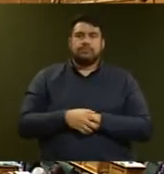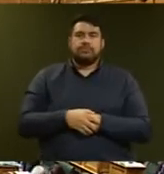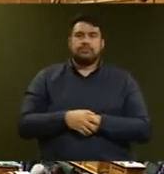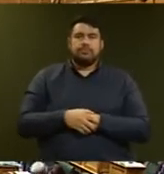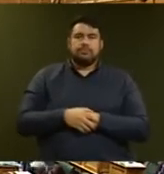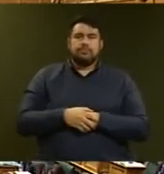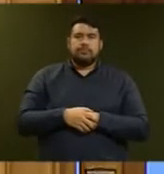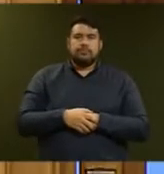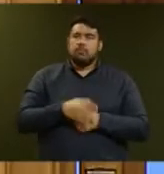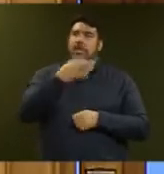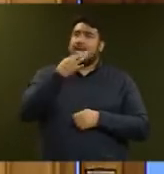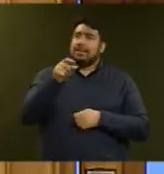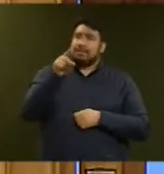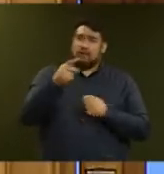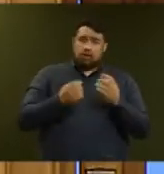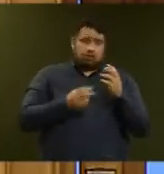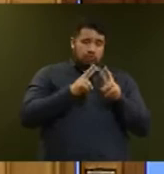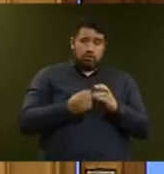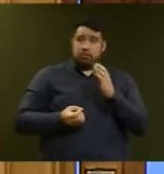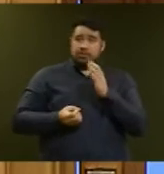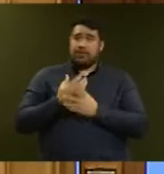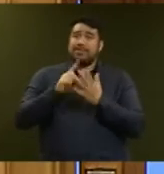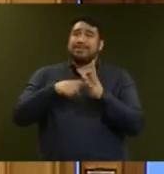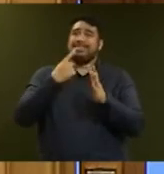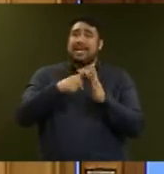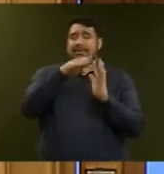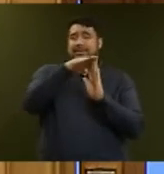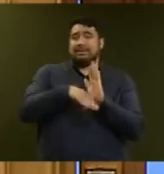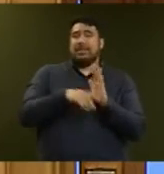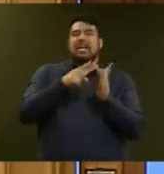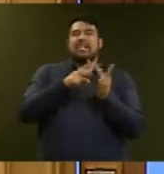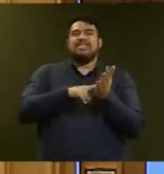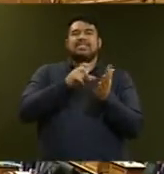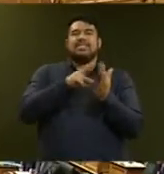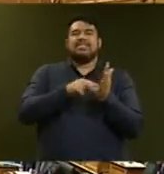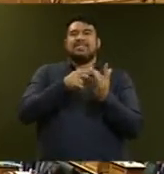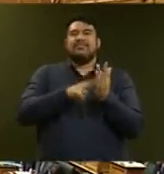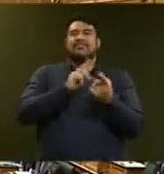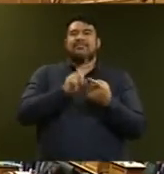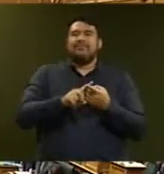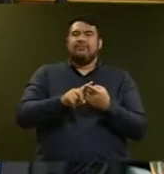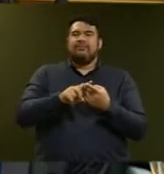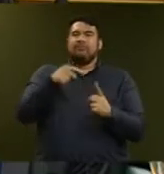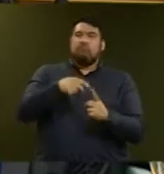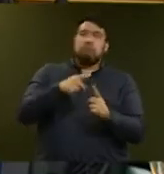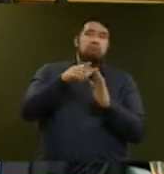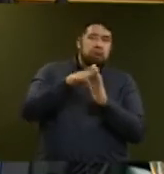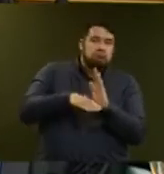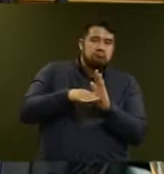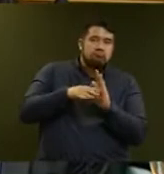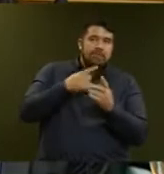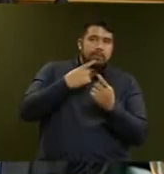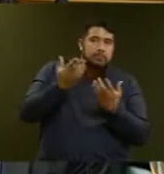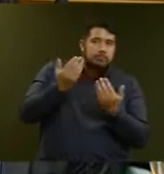What are the details of the R&D tax incentive that she announced funding for? Mr Speaker, the details of the tax